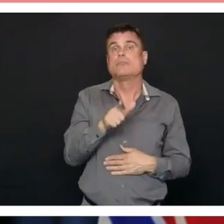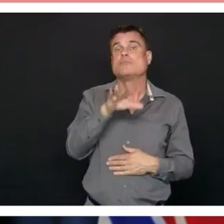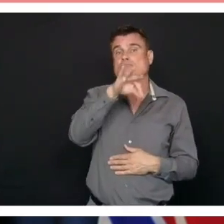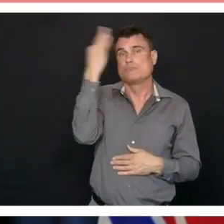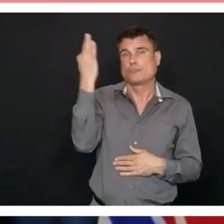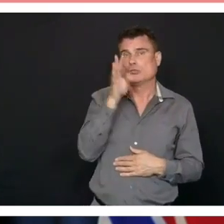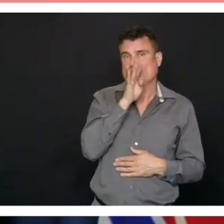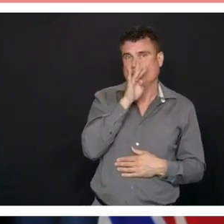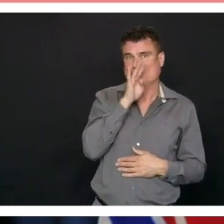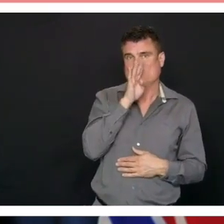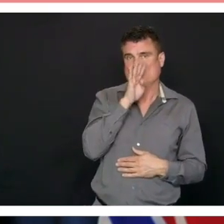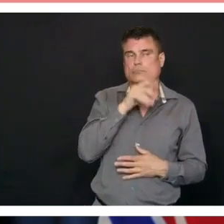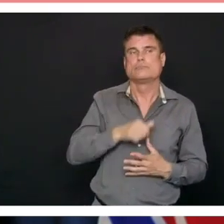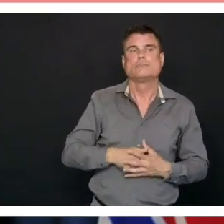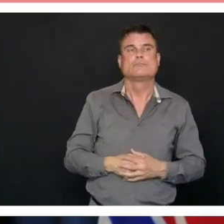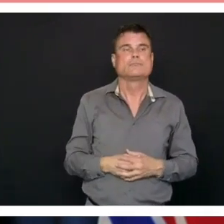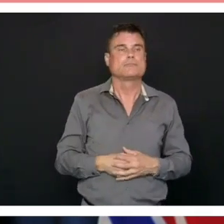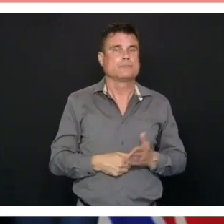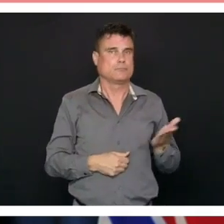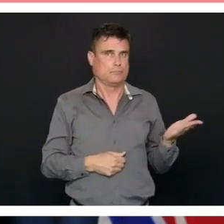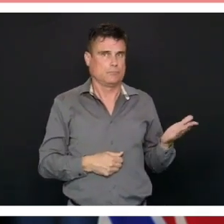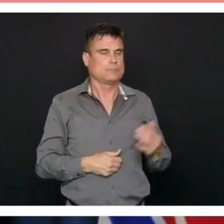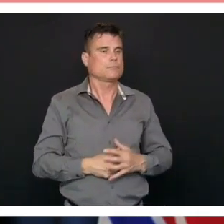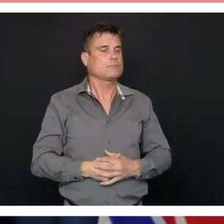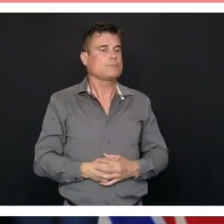you bet it was